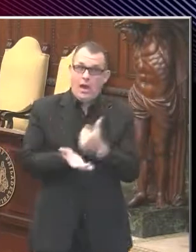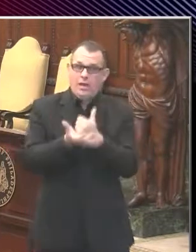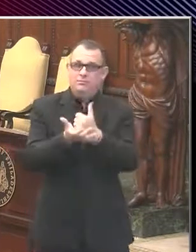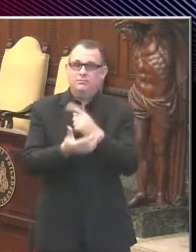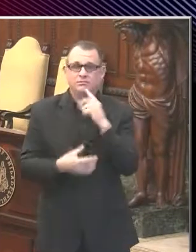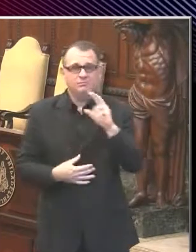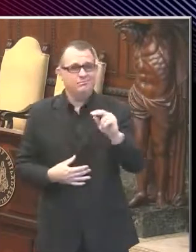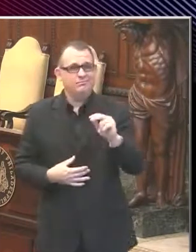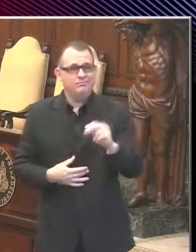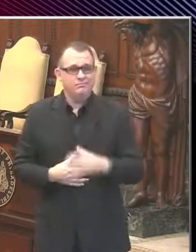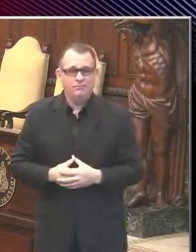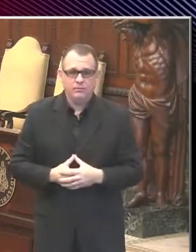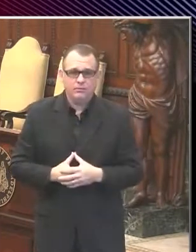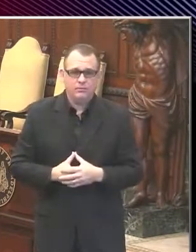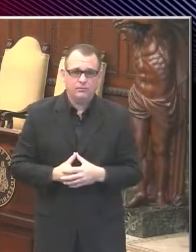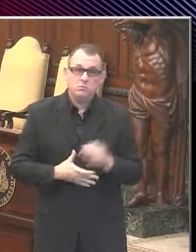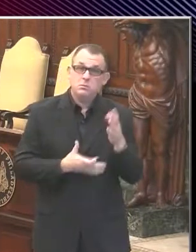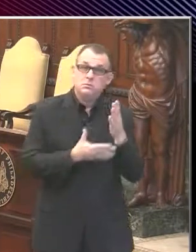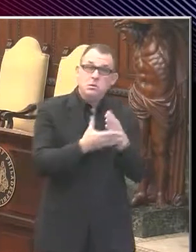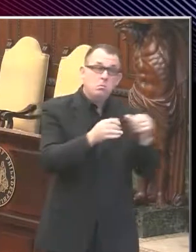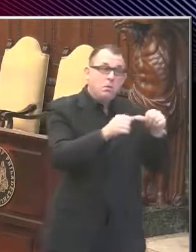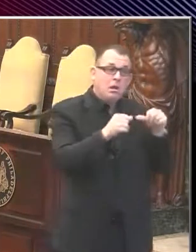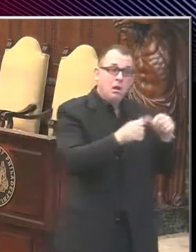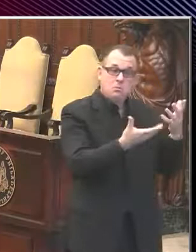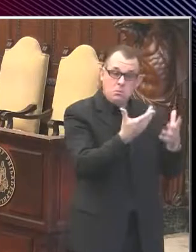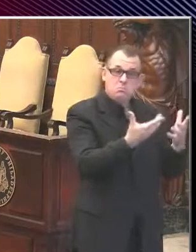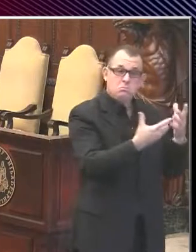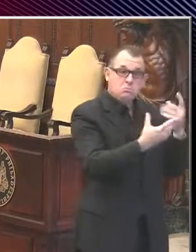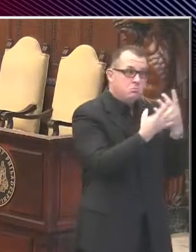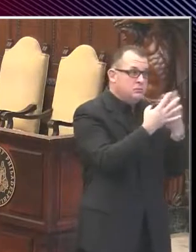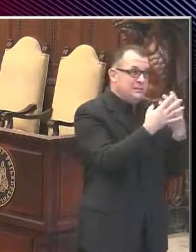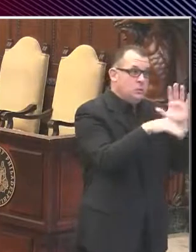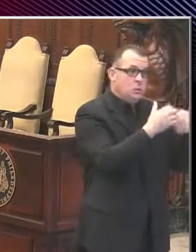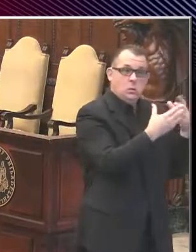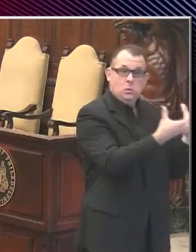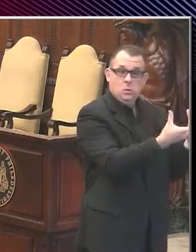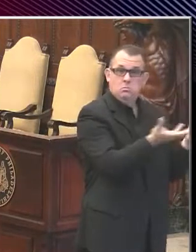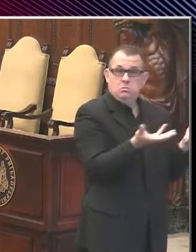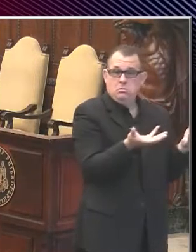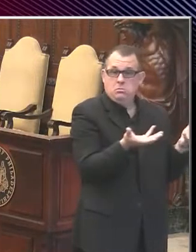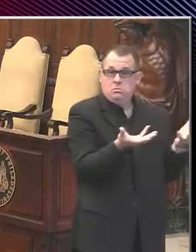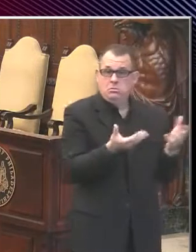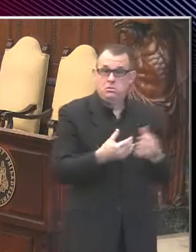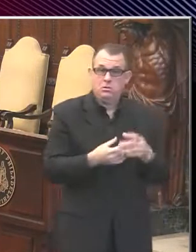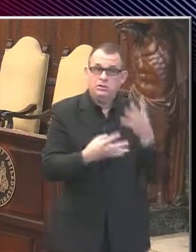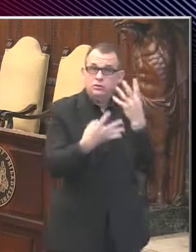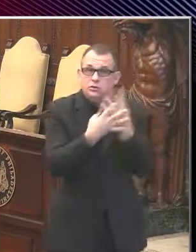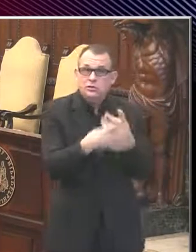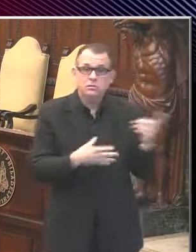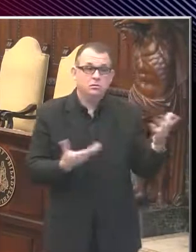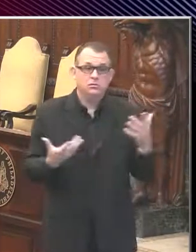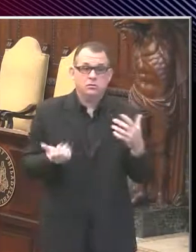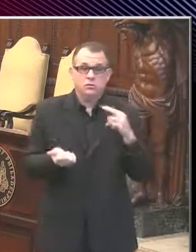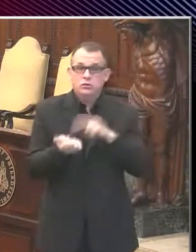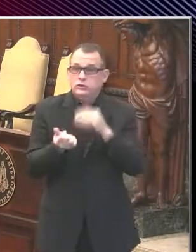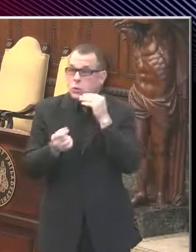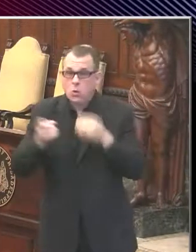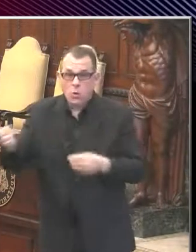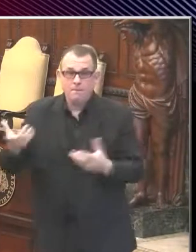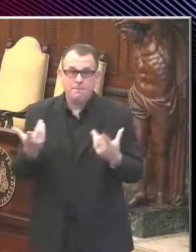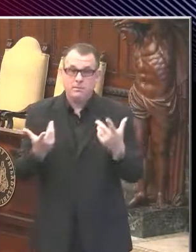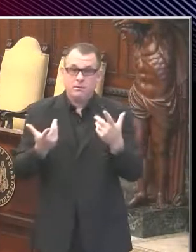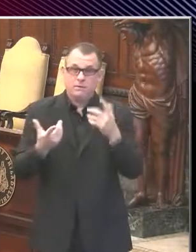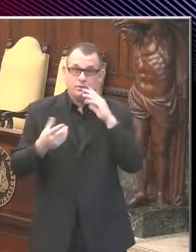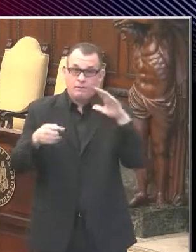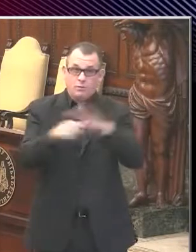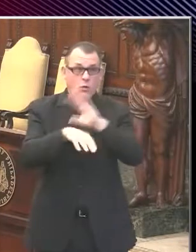screening asymptomatic people makes sense. We did screen asymptomatic people in the jail, we do that in nursing homes. But across the entire city, it would